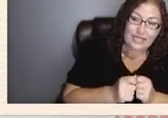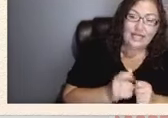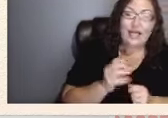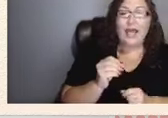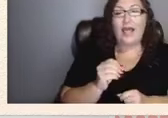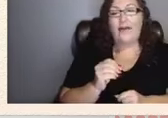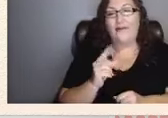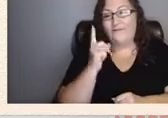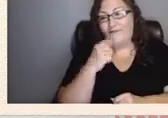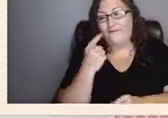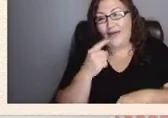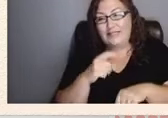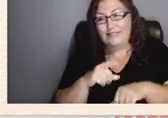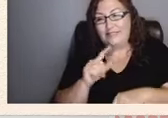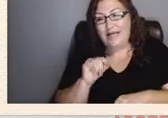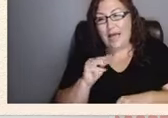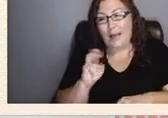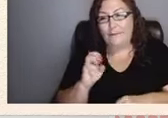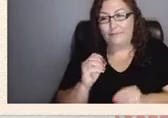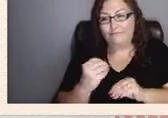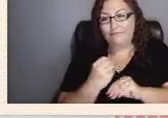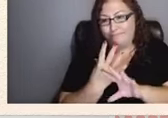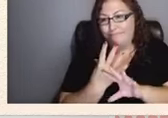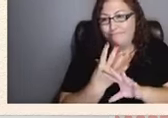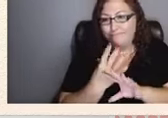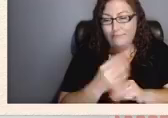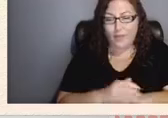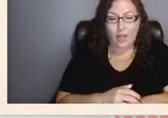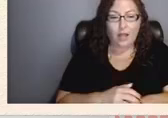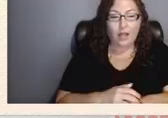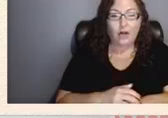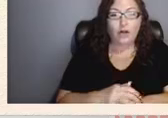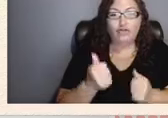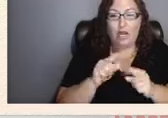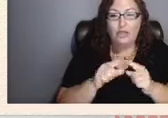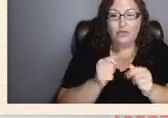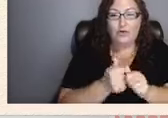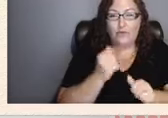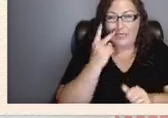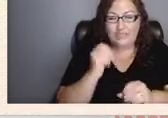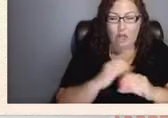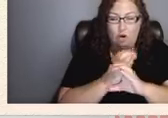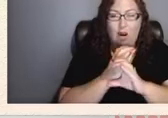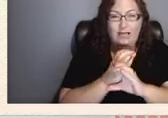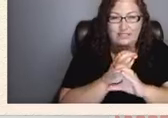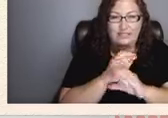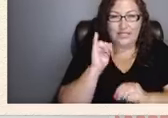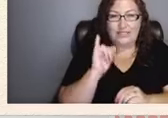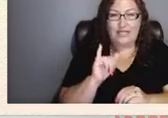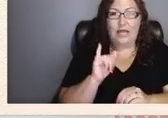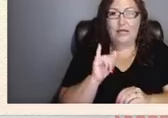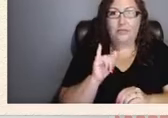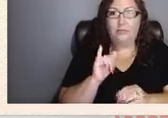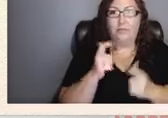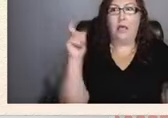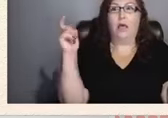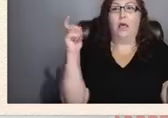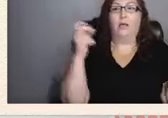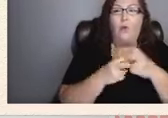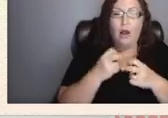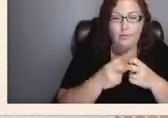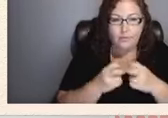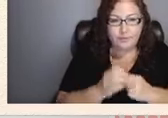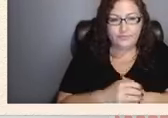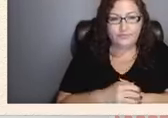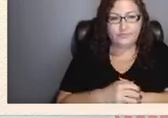try to avoid seeing crises as insurmountable problems accept that